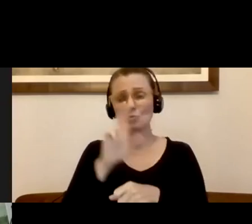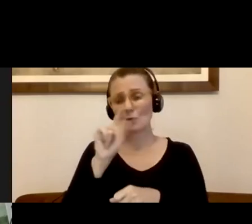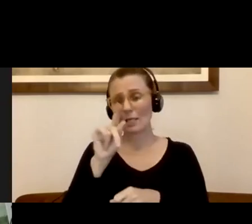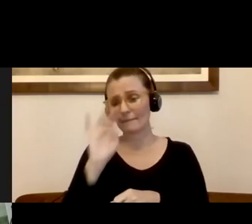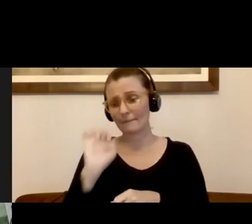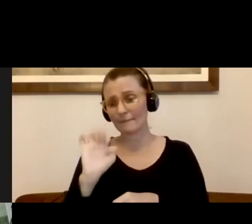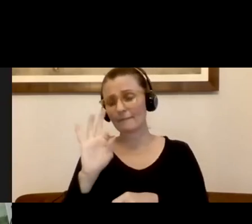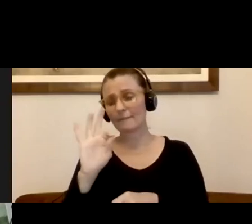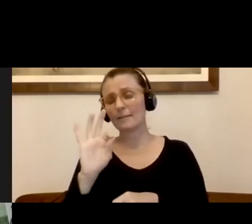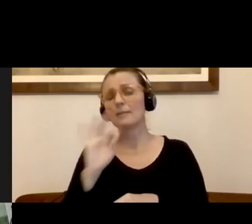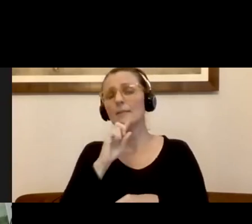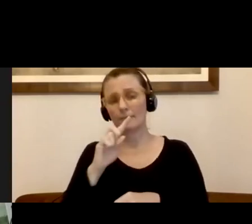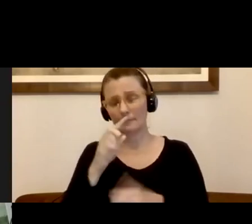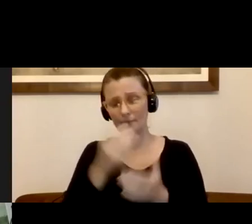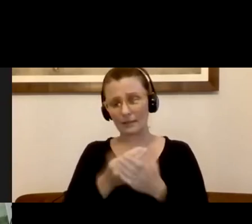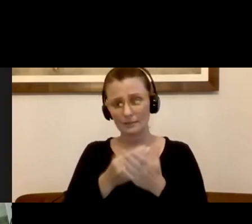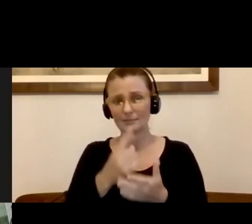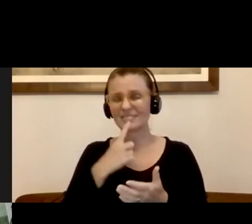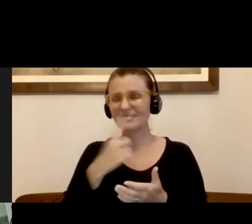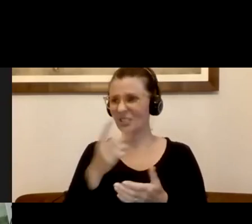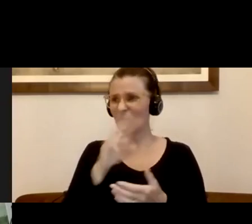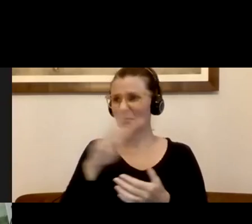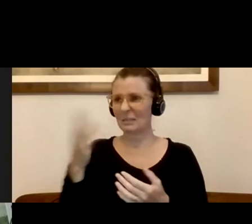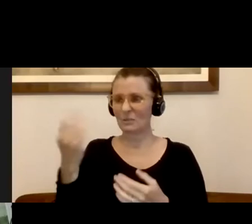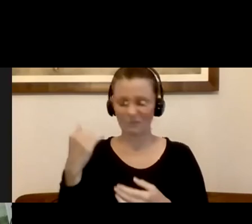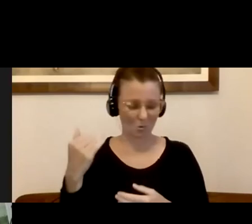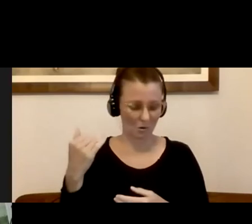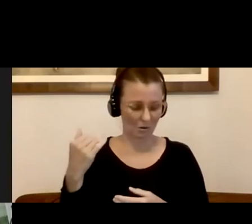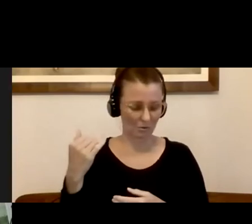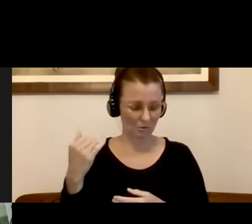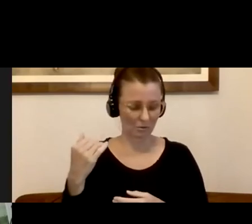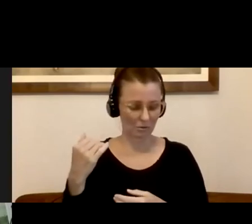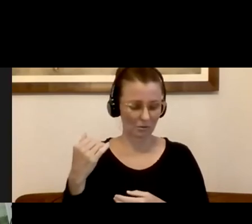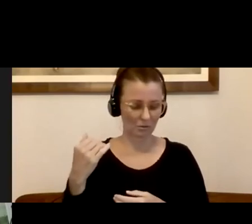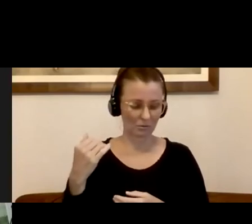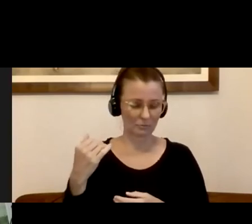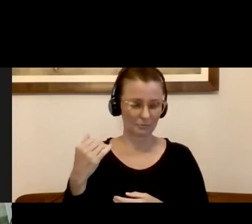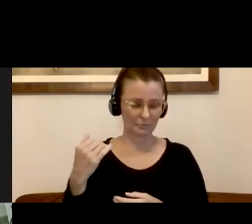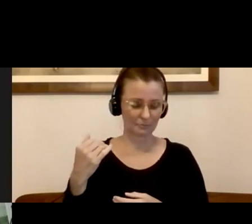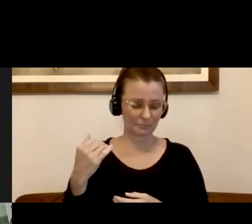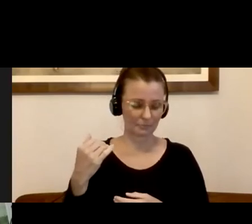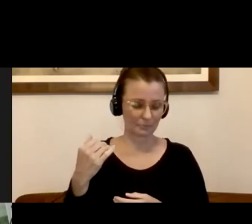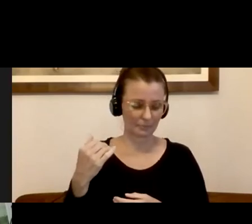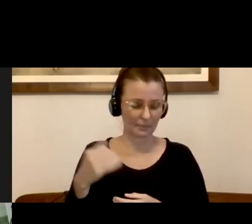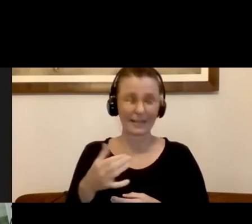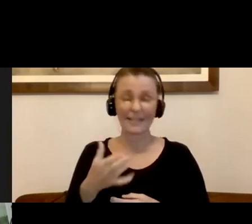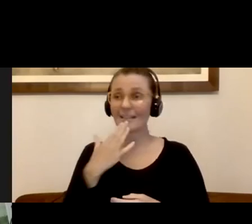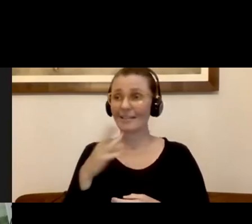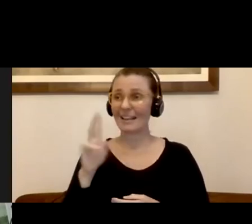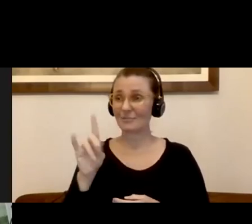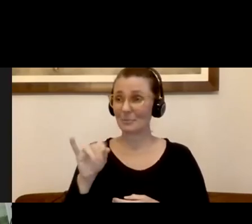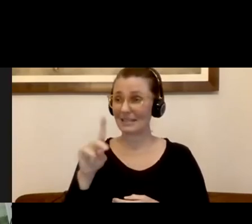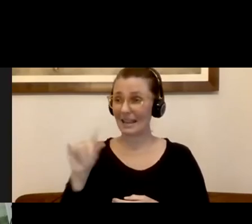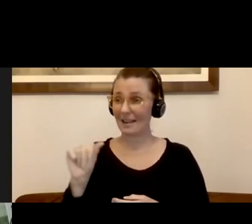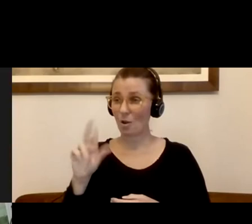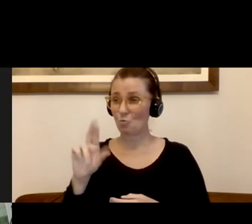as I just mentioned, www.somervillema.gov slash coronavirus. This is from Dana Robert. Thank you, Dana for offering that.